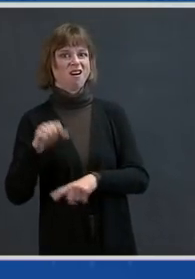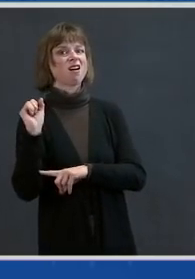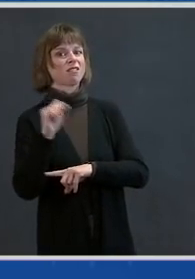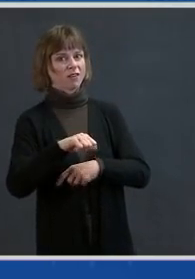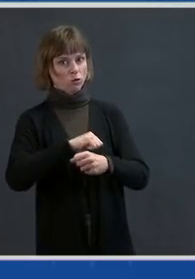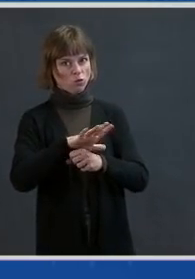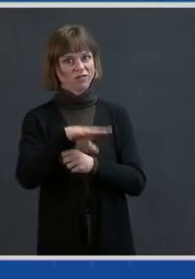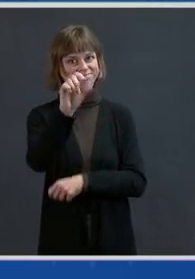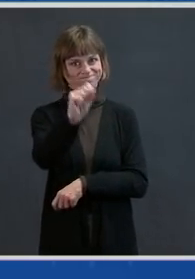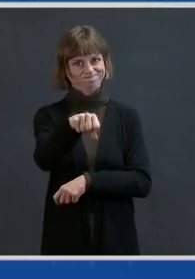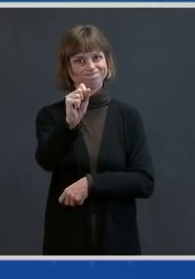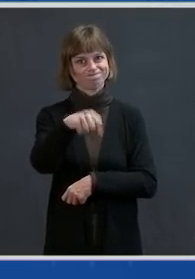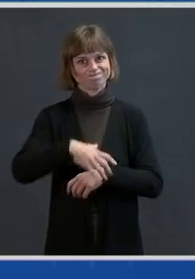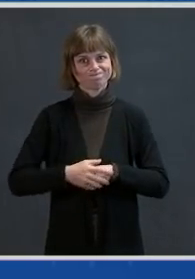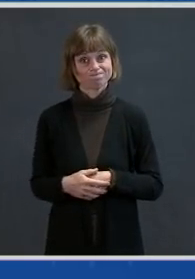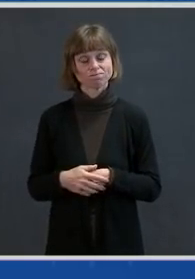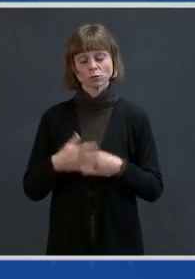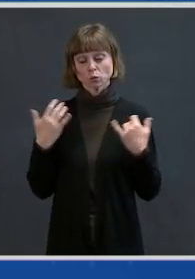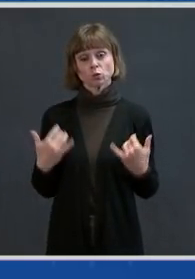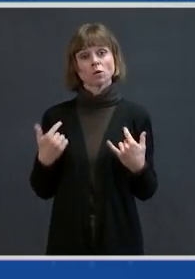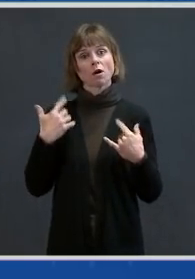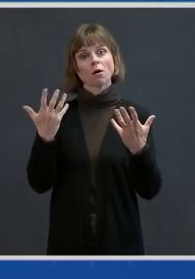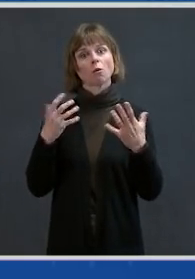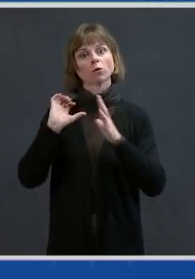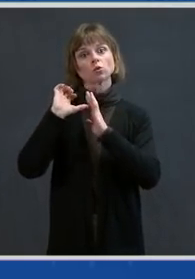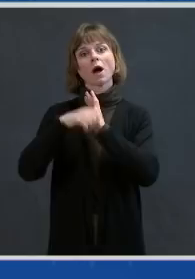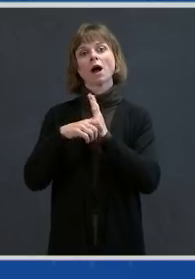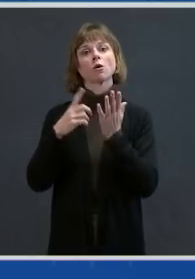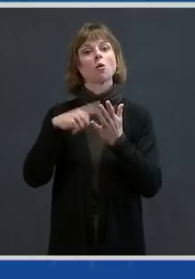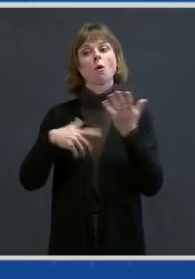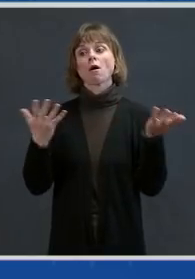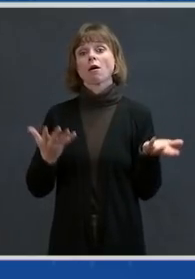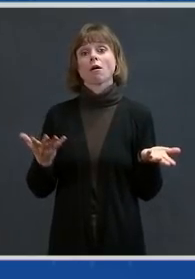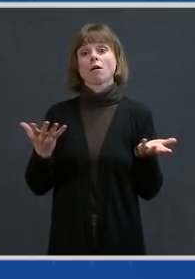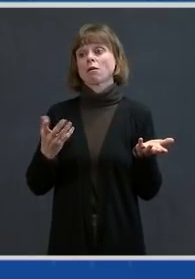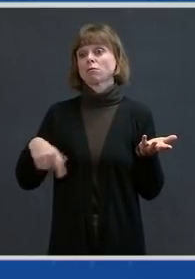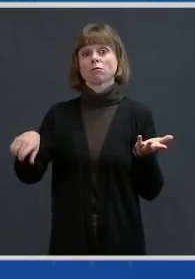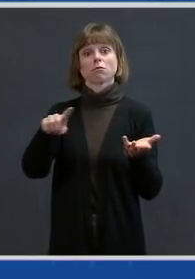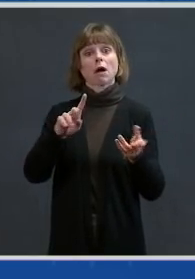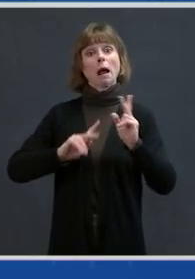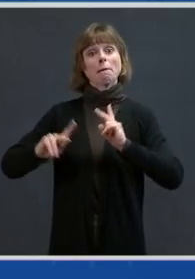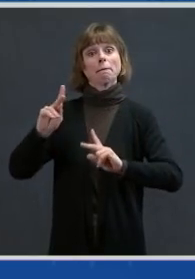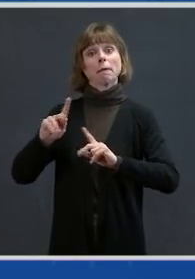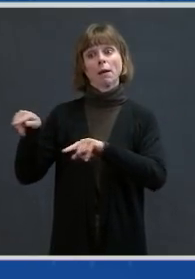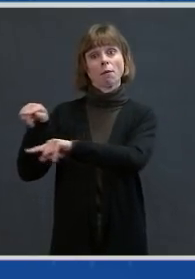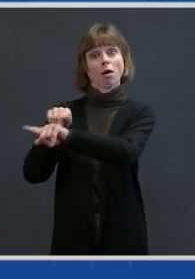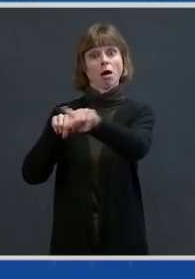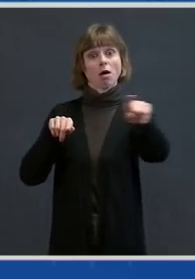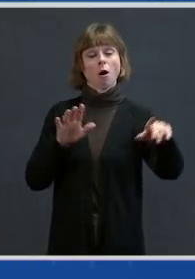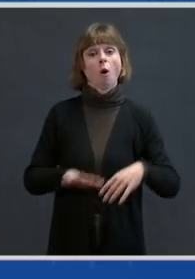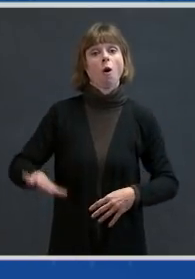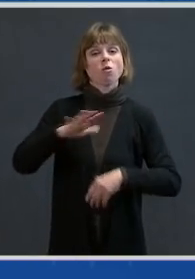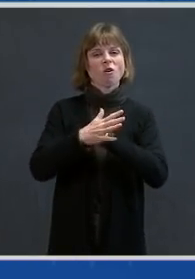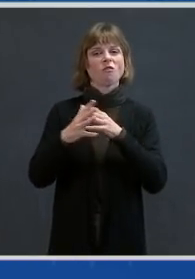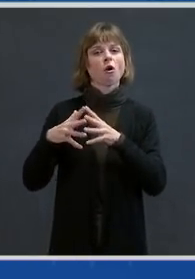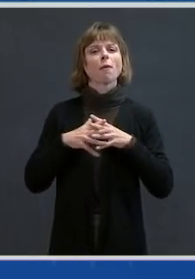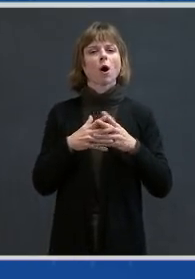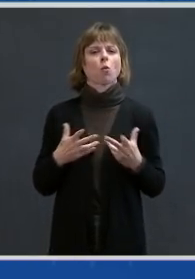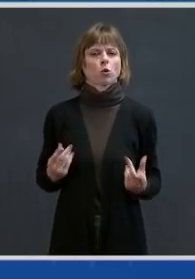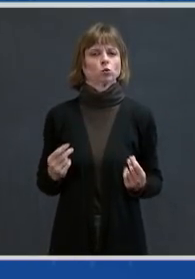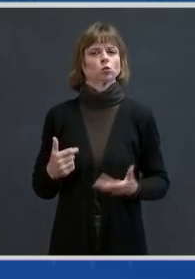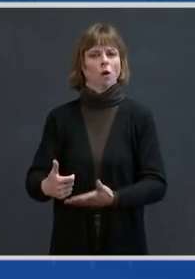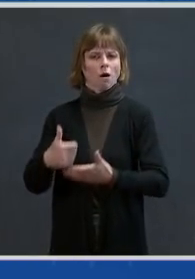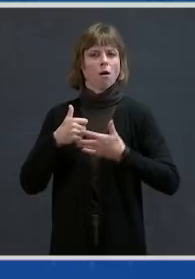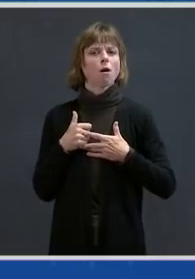highlight what people across America can contribute to this cause at this critical time. From day one,